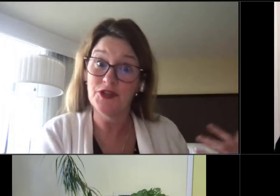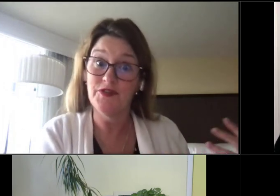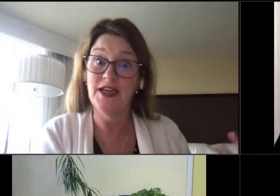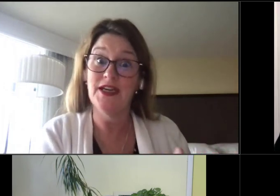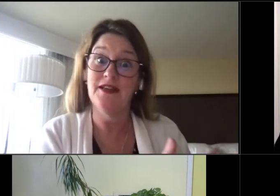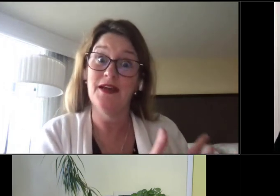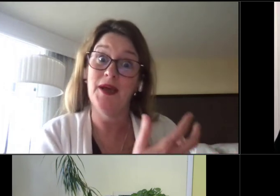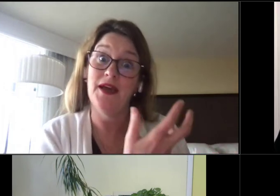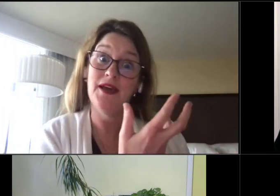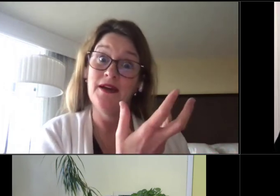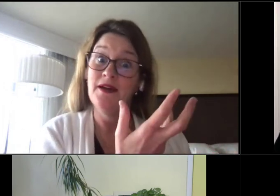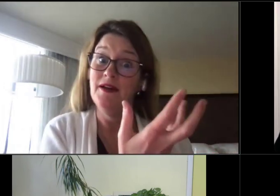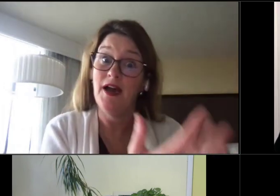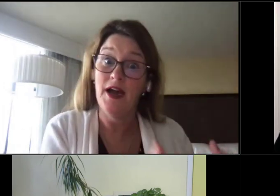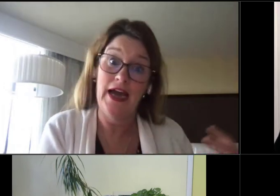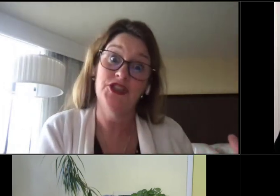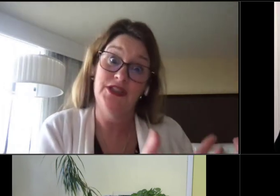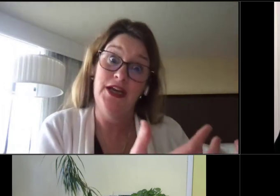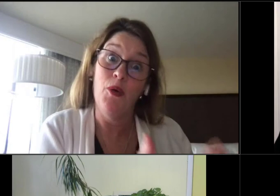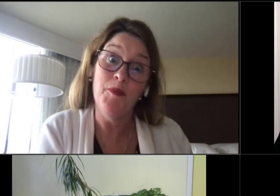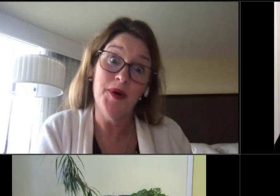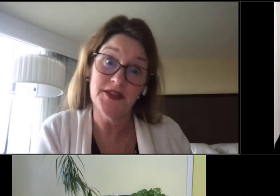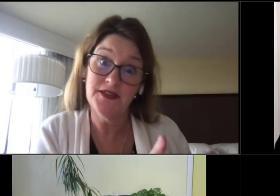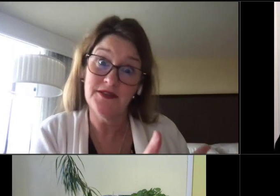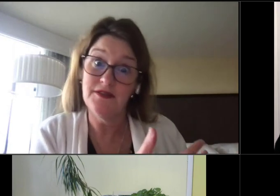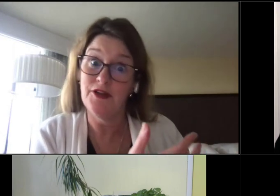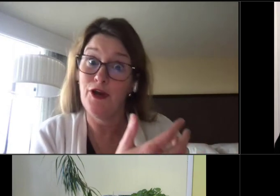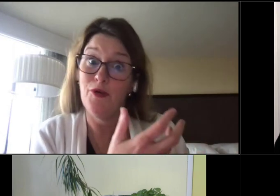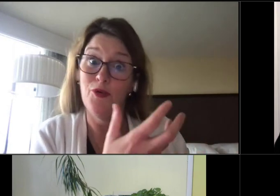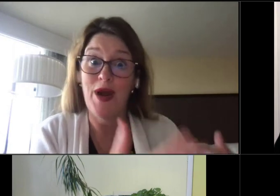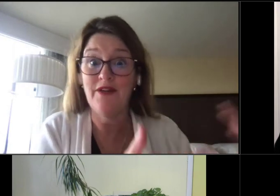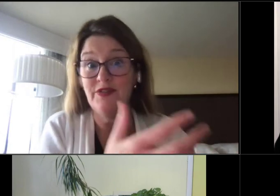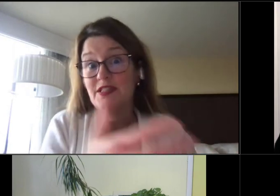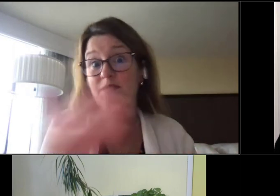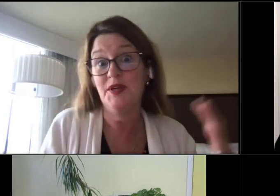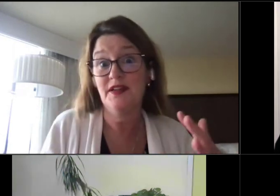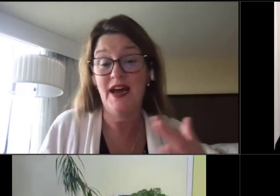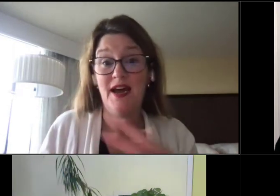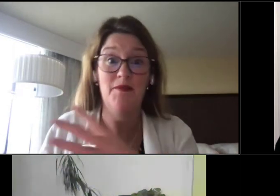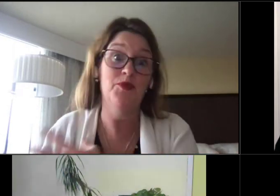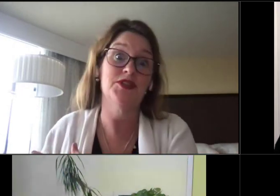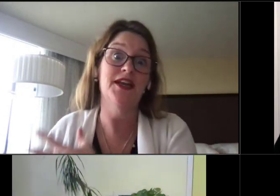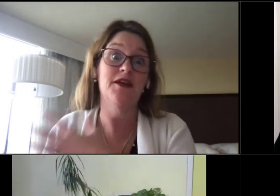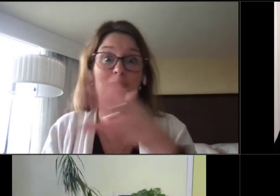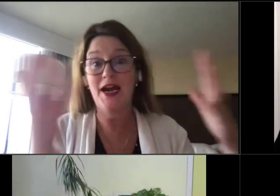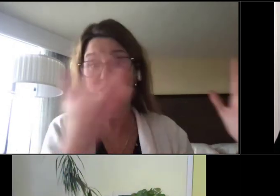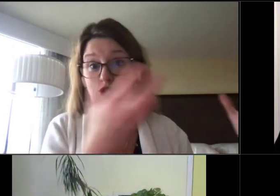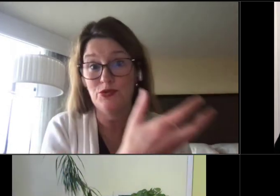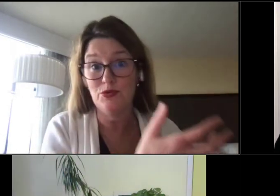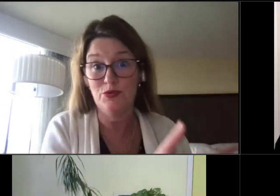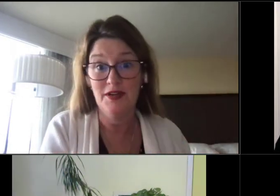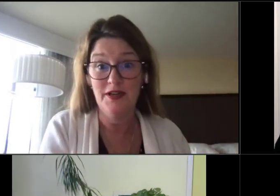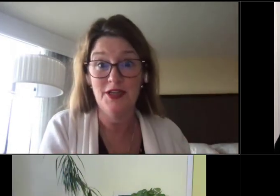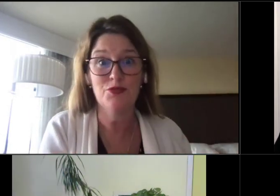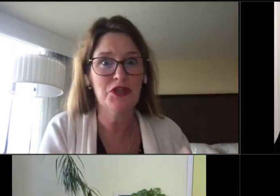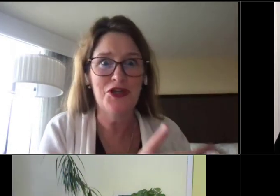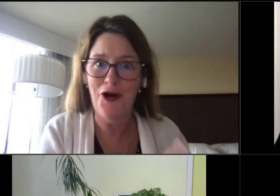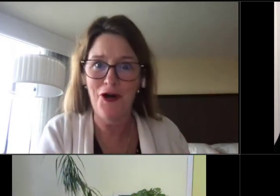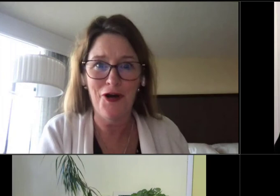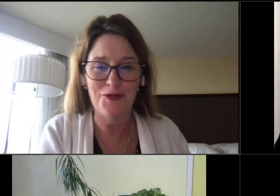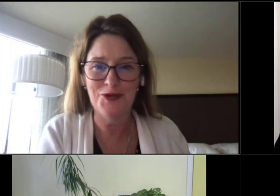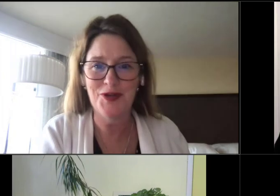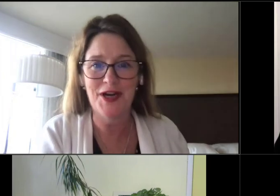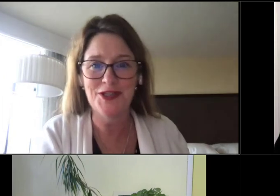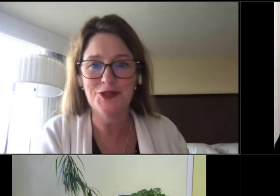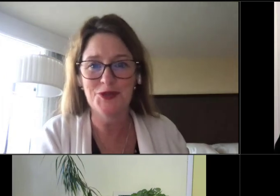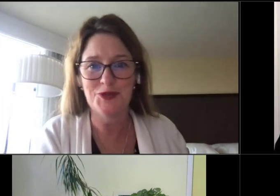they're developing a survey. They may actually help us, you know, graphically to pick that, present it back to, it's